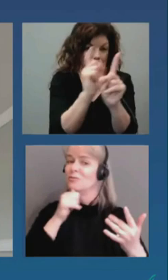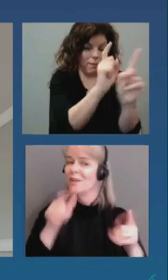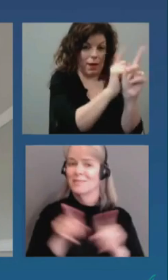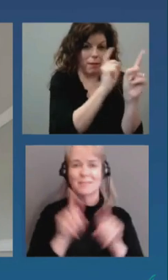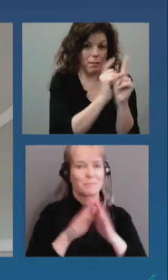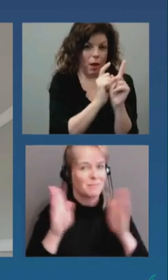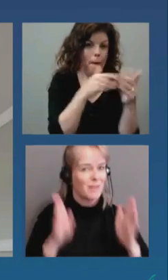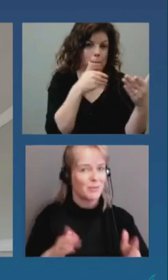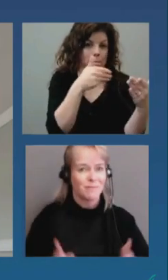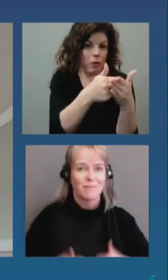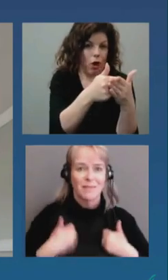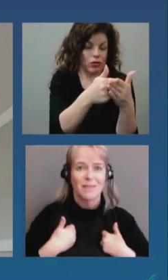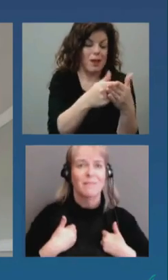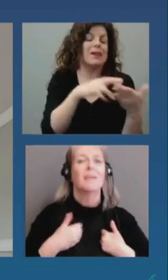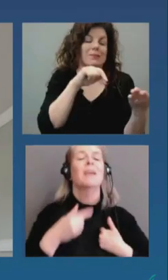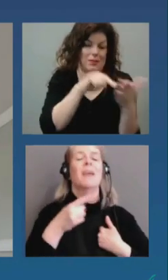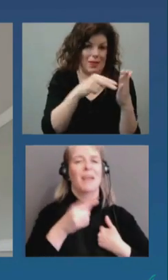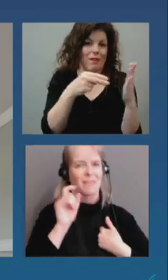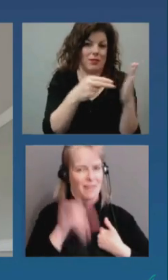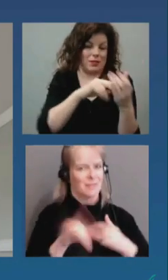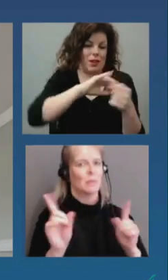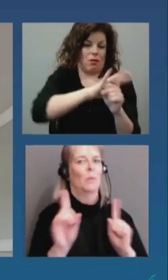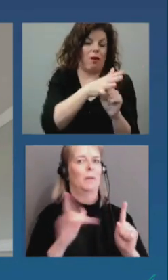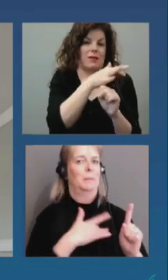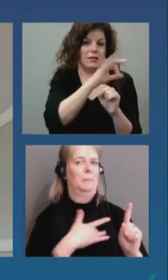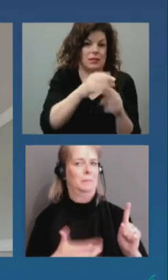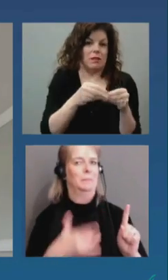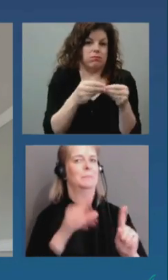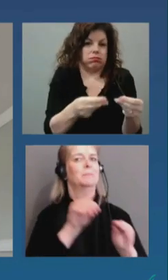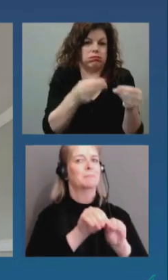et où COVID-19 est transmite.